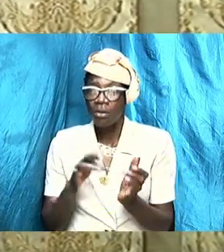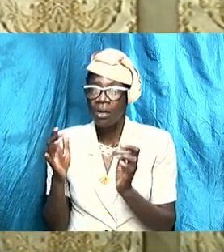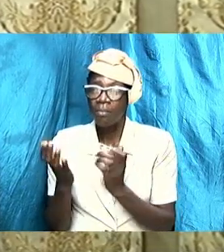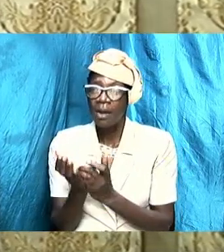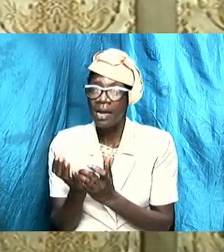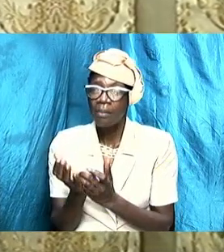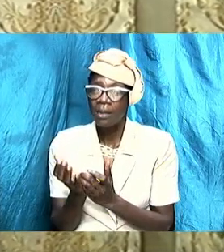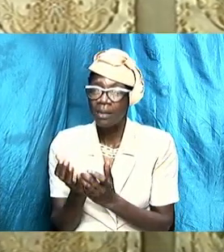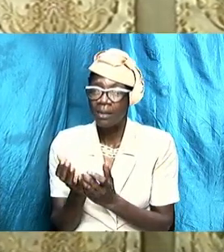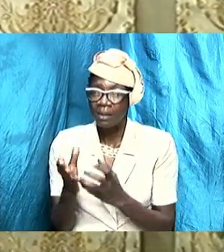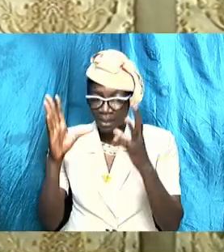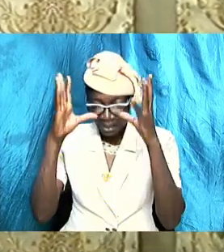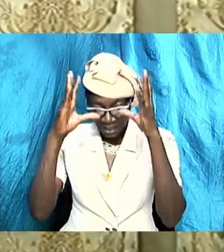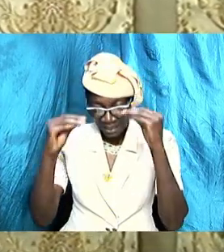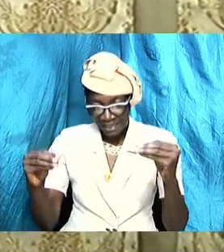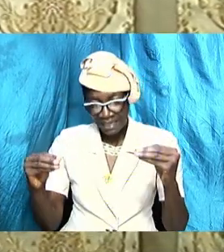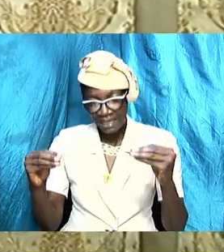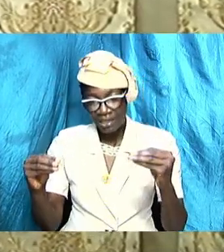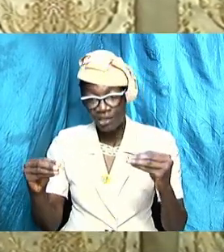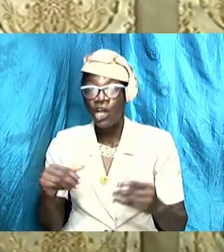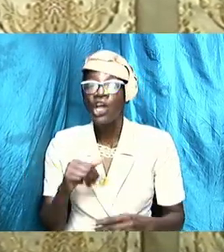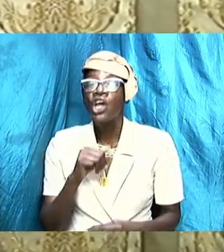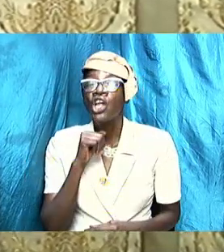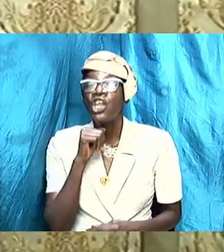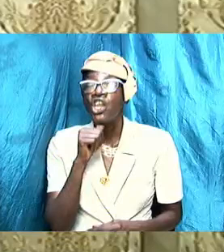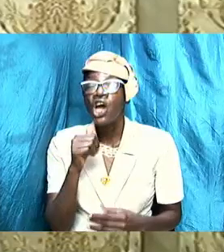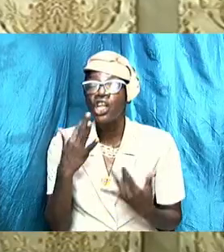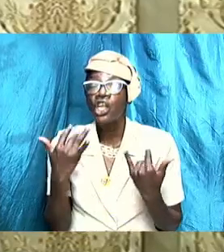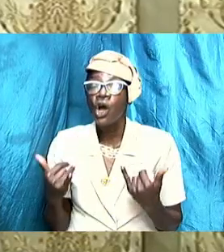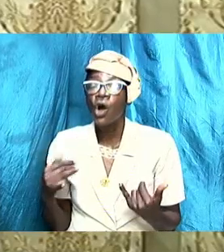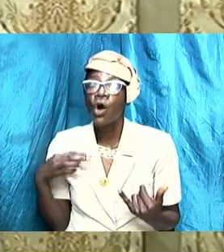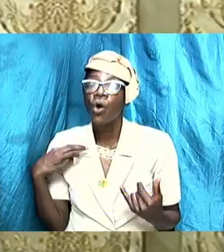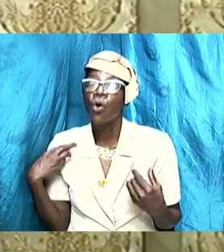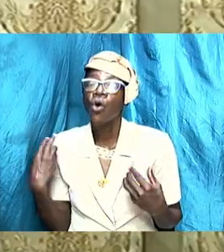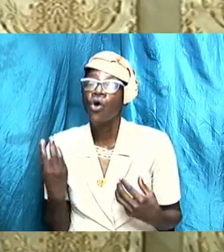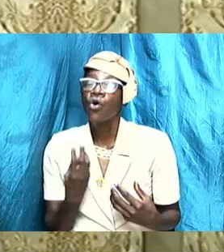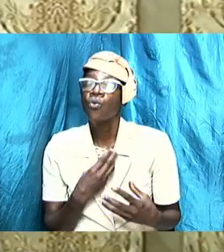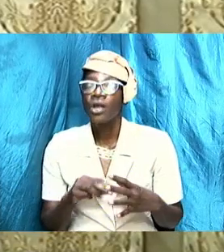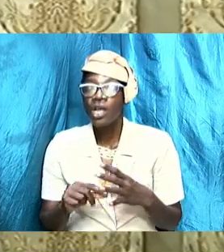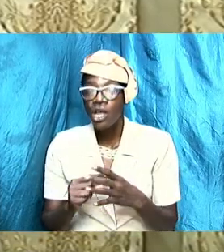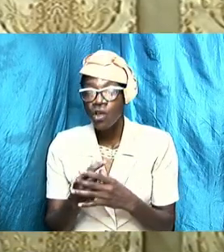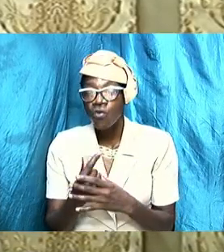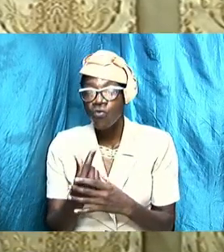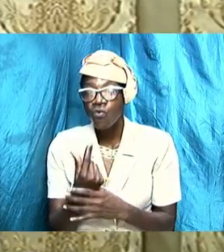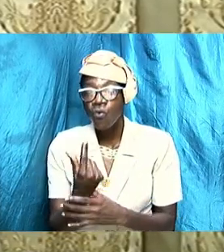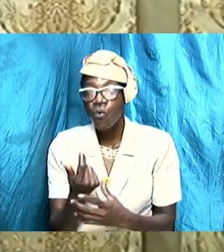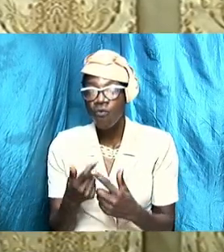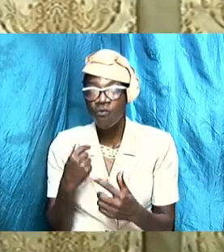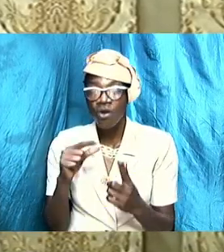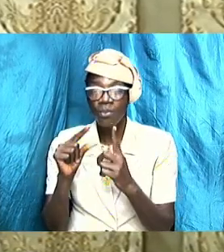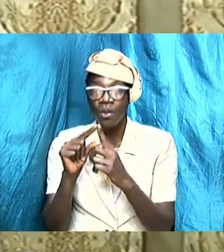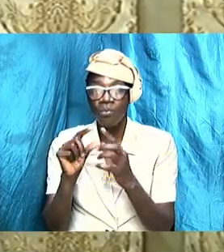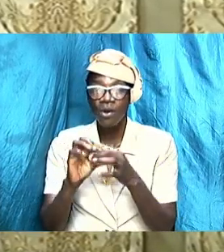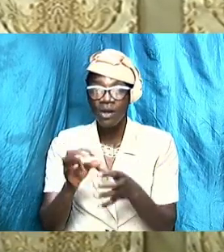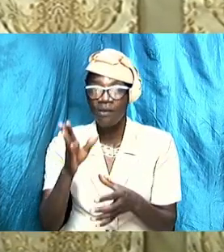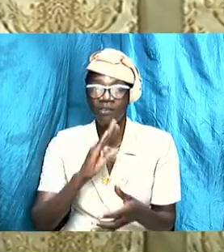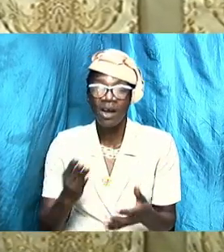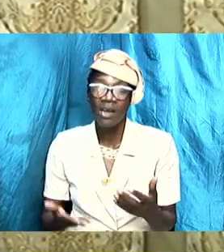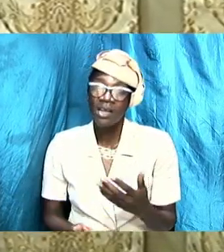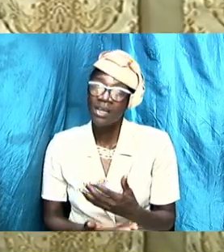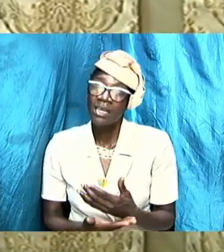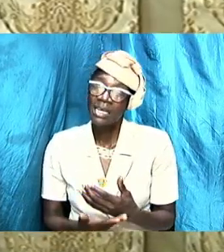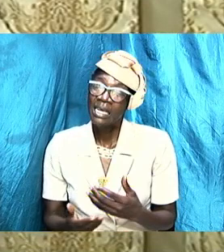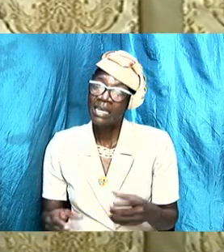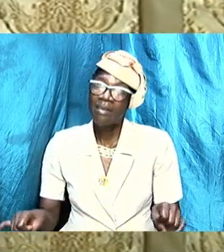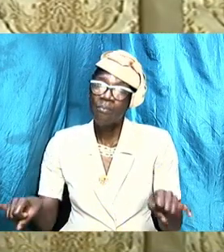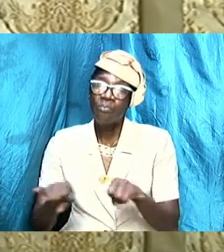teaches us that is not how we are groomed from the word of God and it is therefore important that we